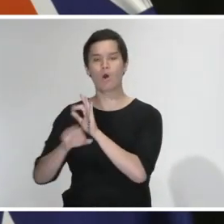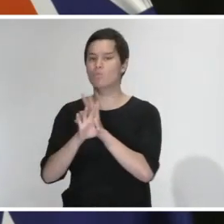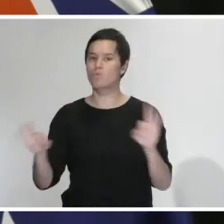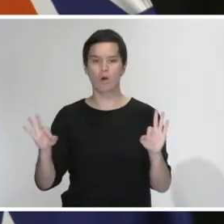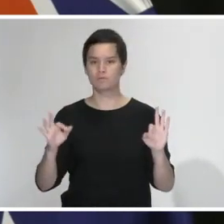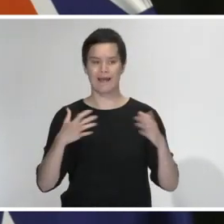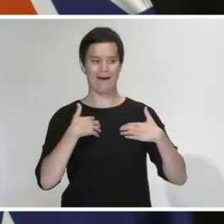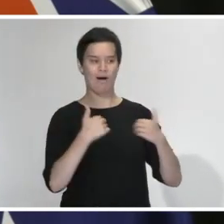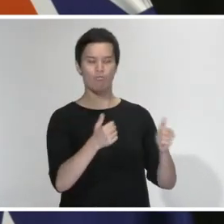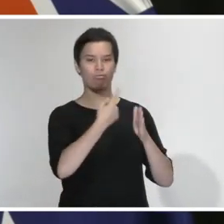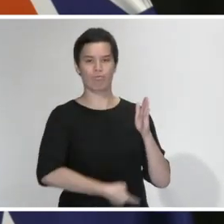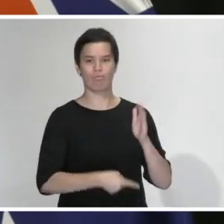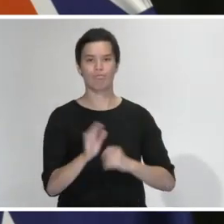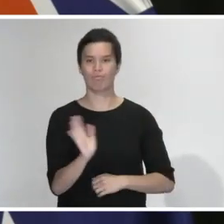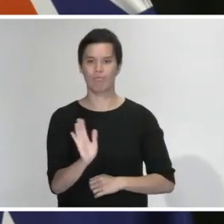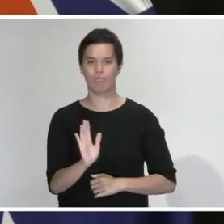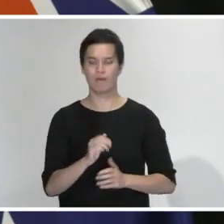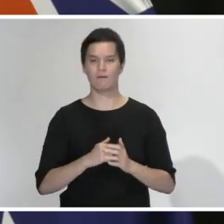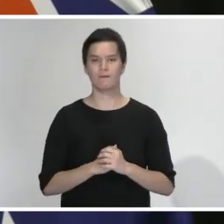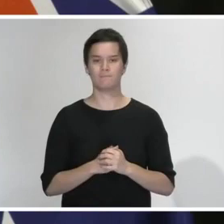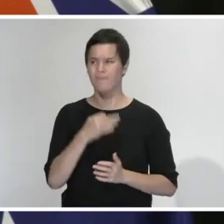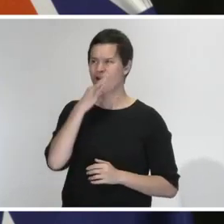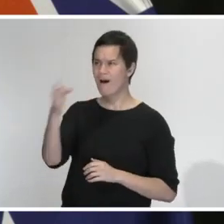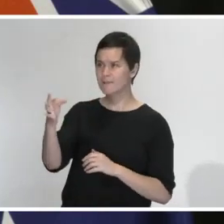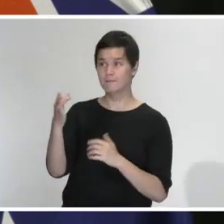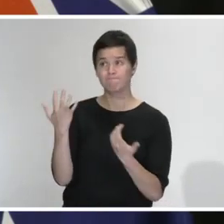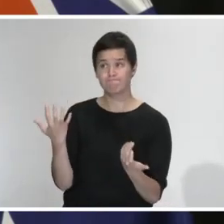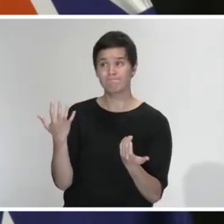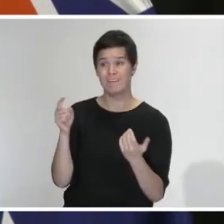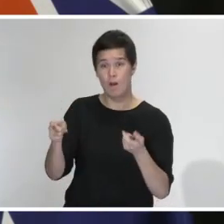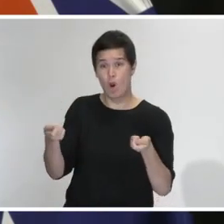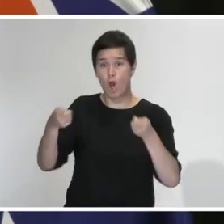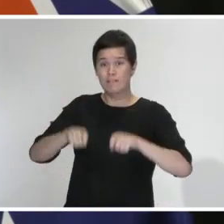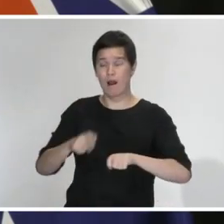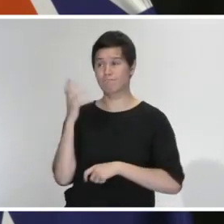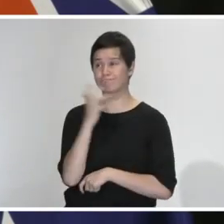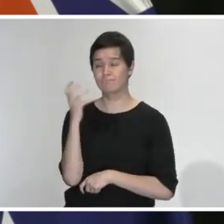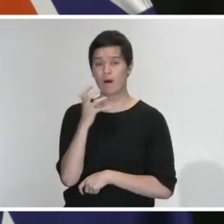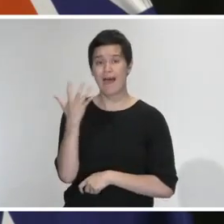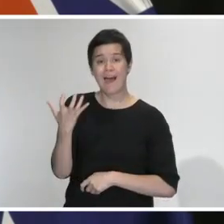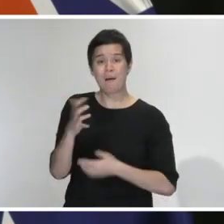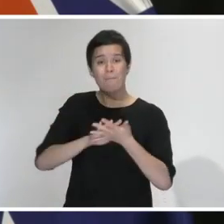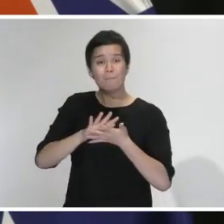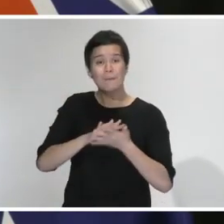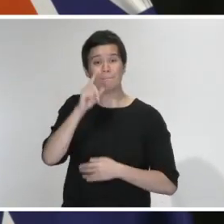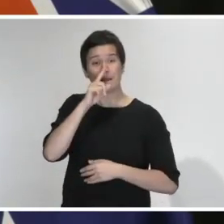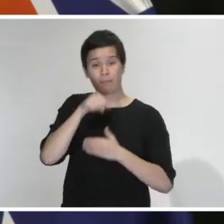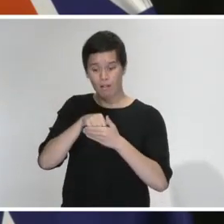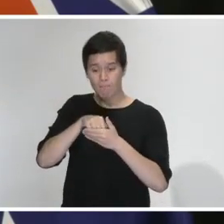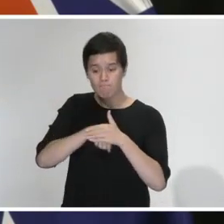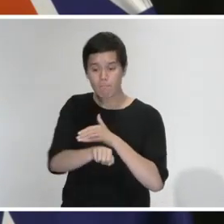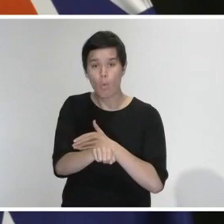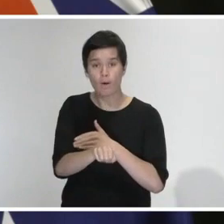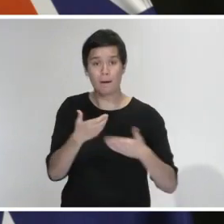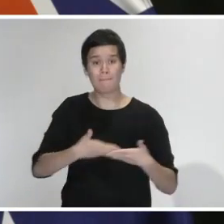-offs because of the lockdown. People have made immense sacrifices. Women haven't been able to have people support them during childbirth or after childbirth. What